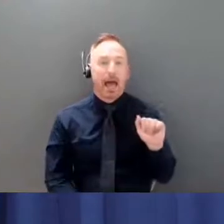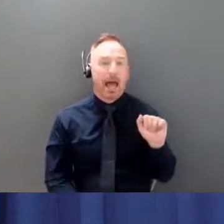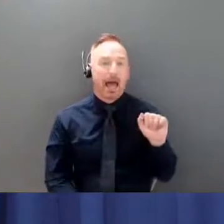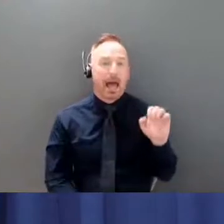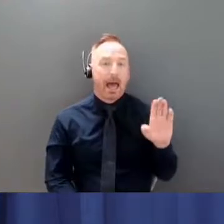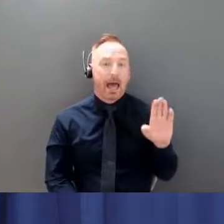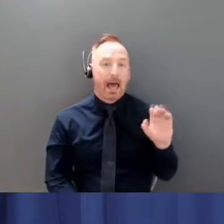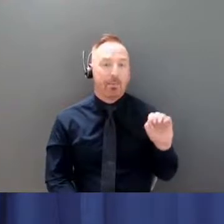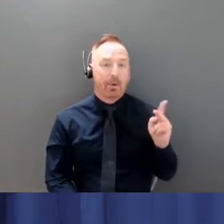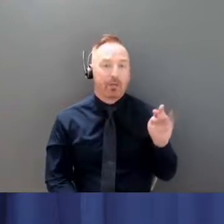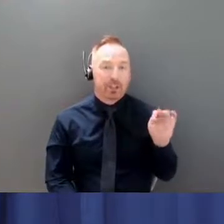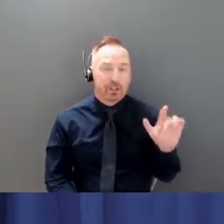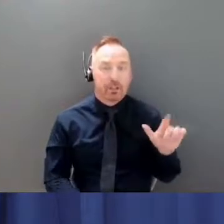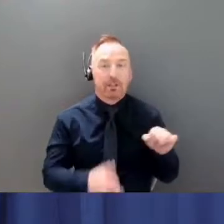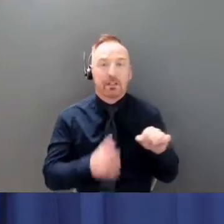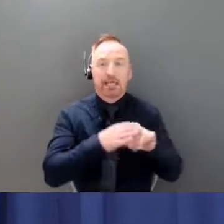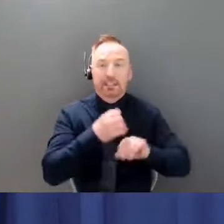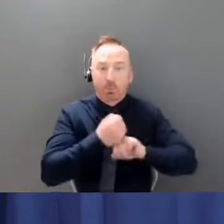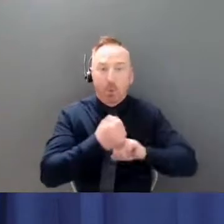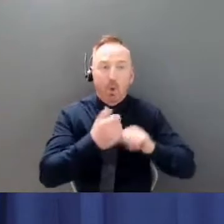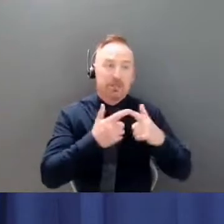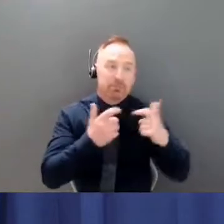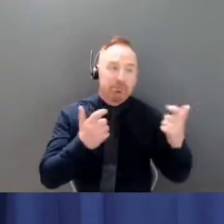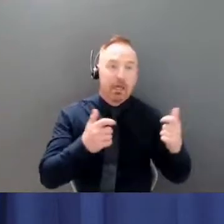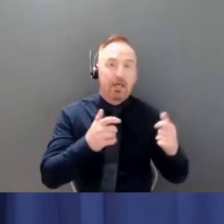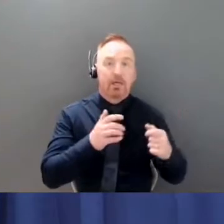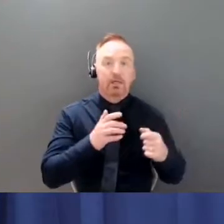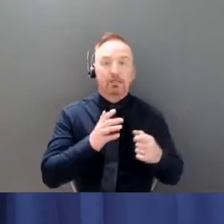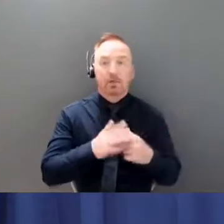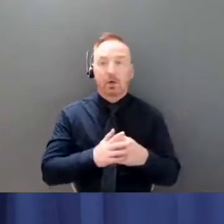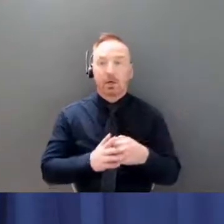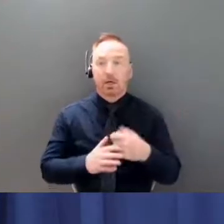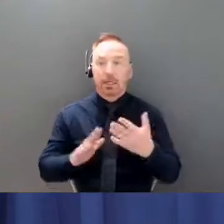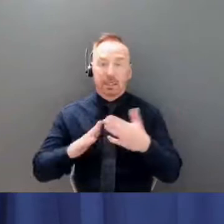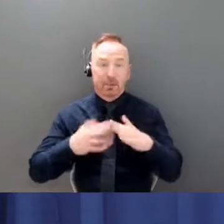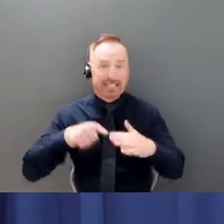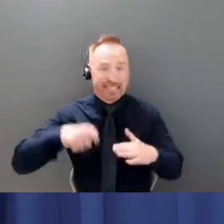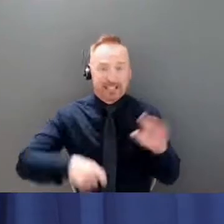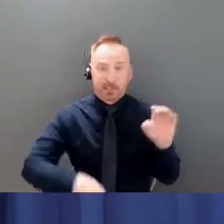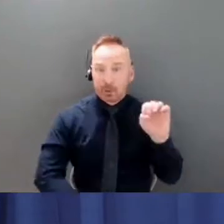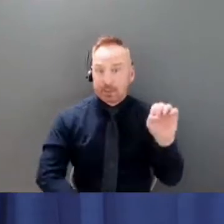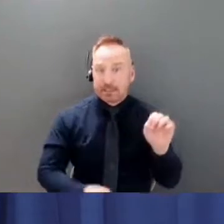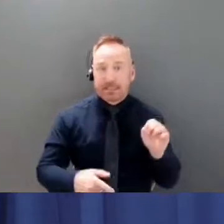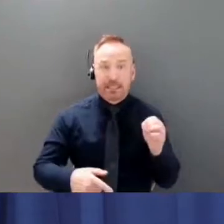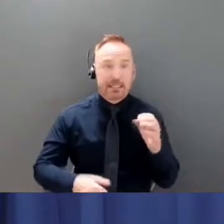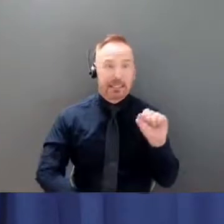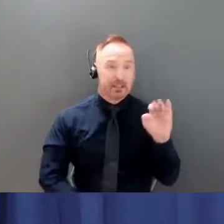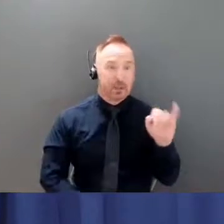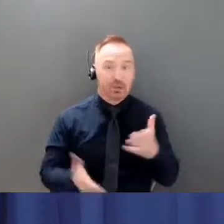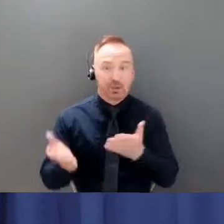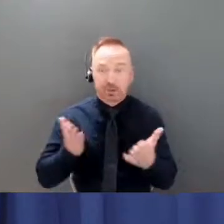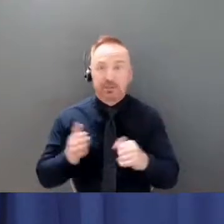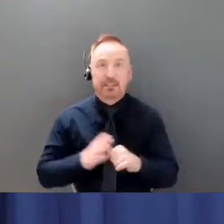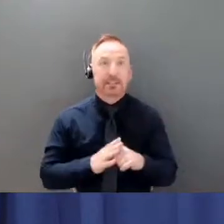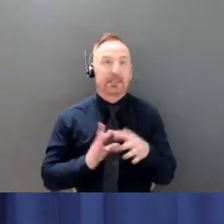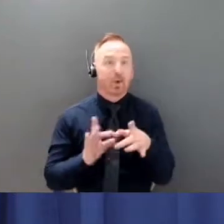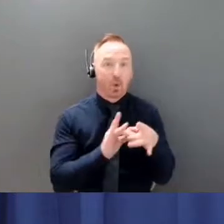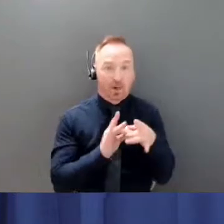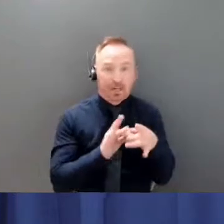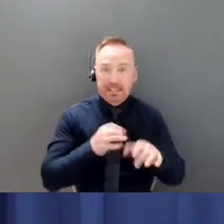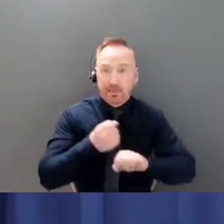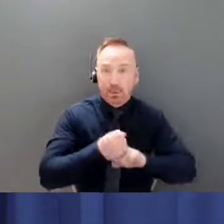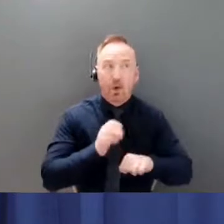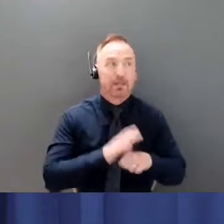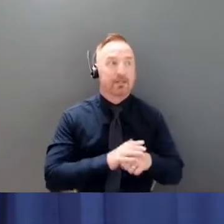what supports communities need emergency social services emergency coordinating center supports logistical supports